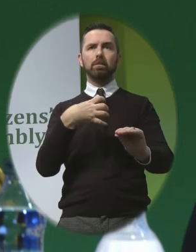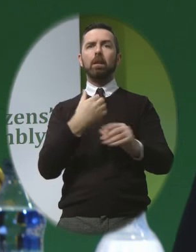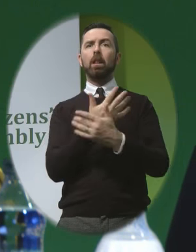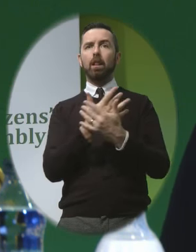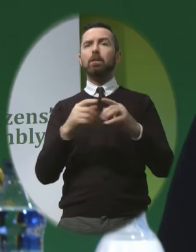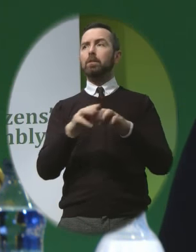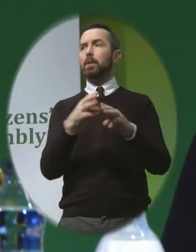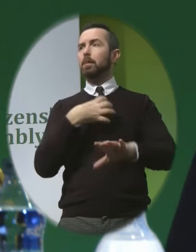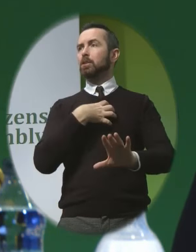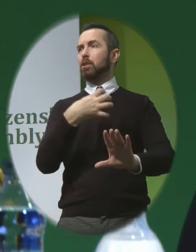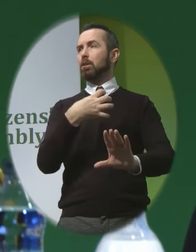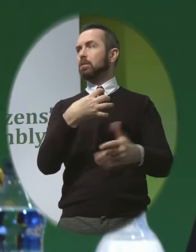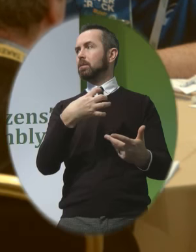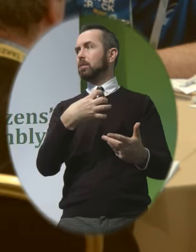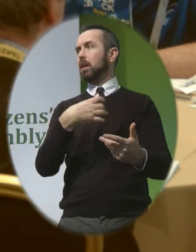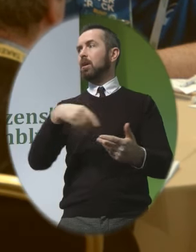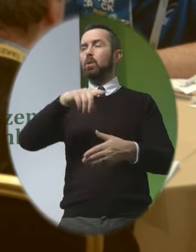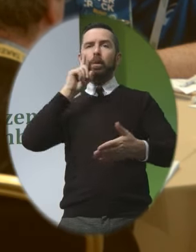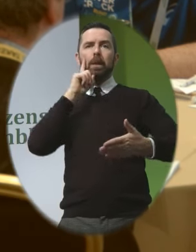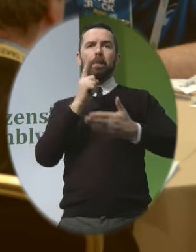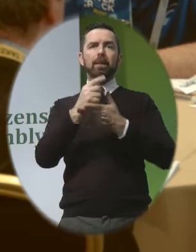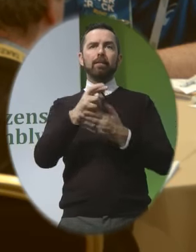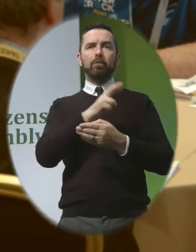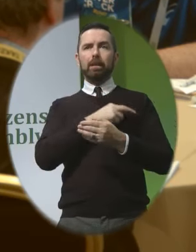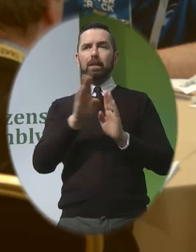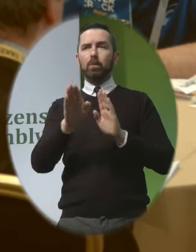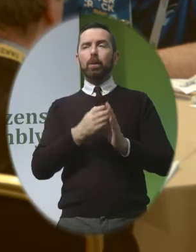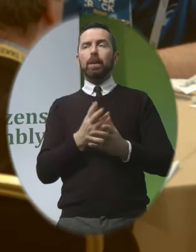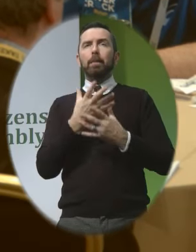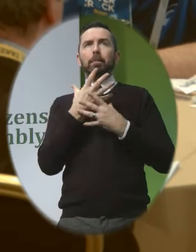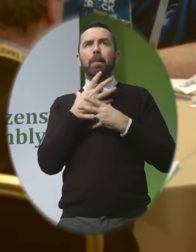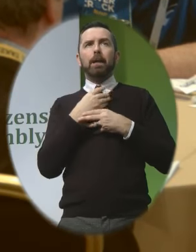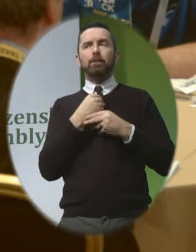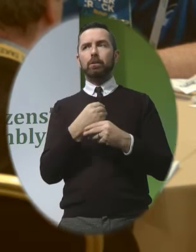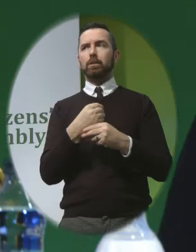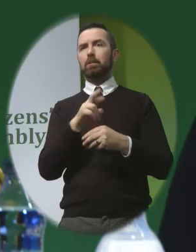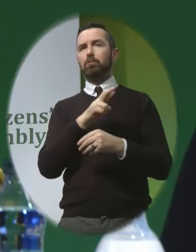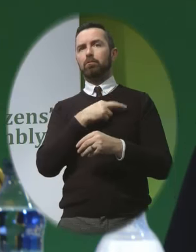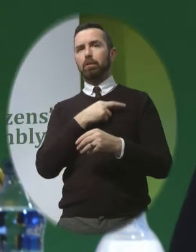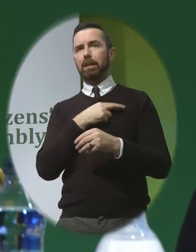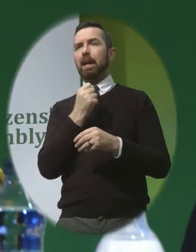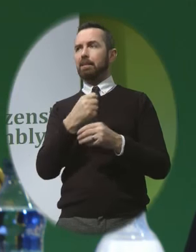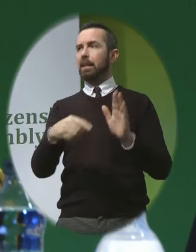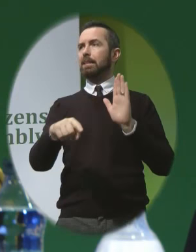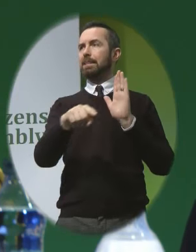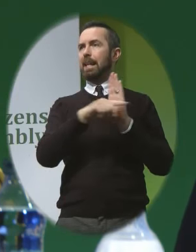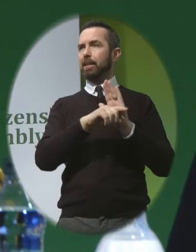So that's what we believe passionately That, of course, there's a real negative impact